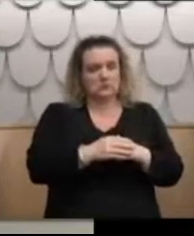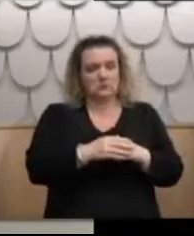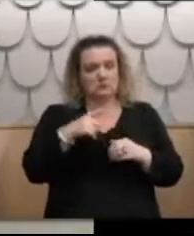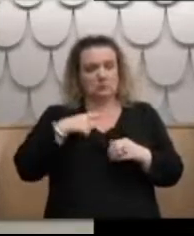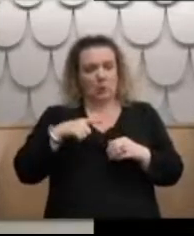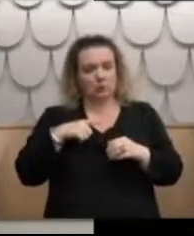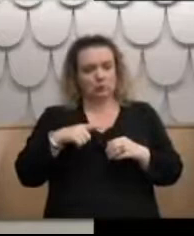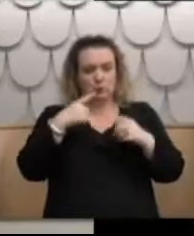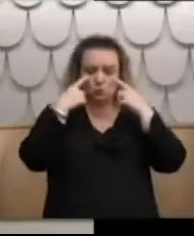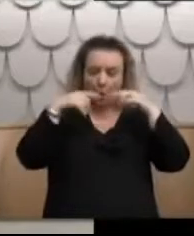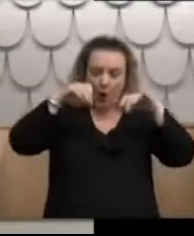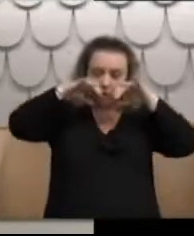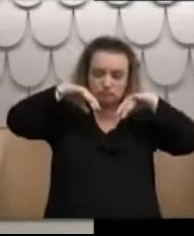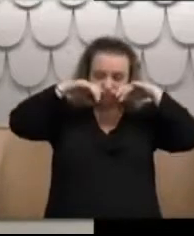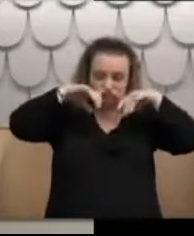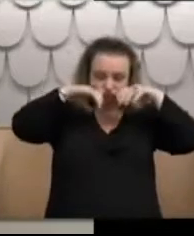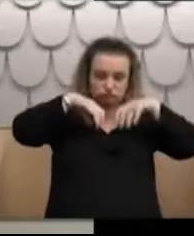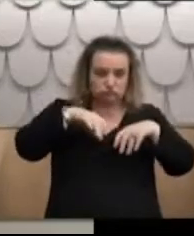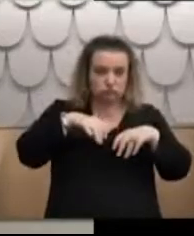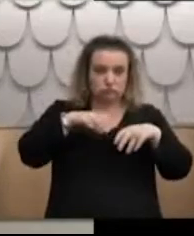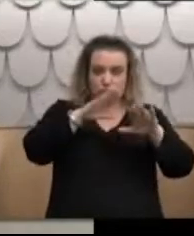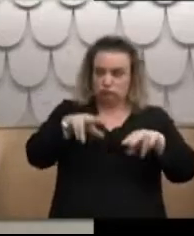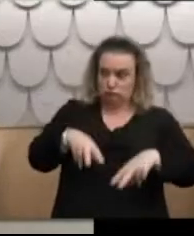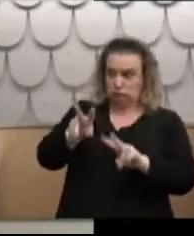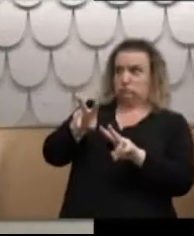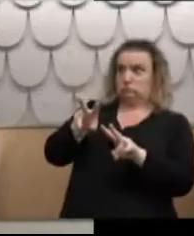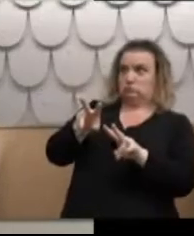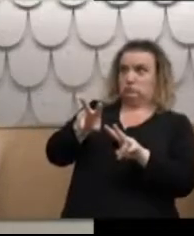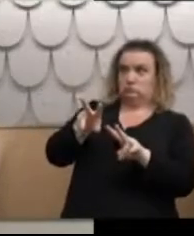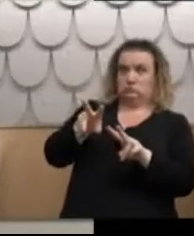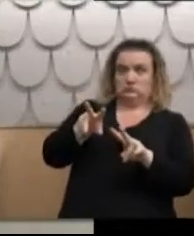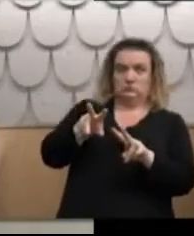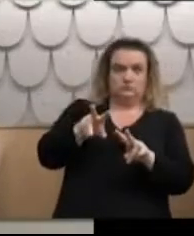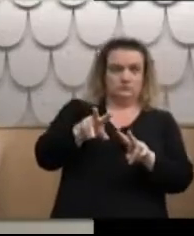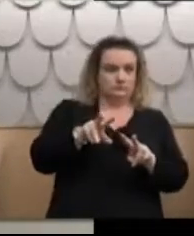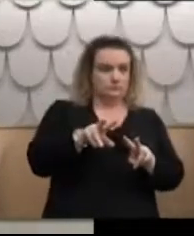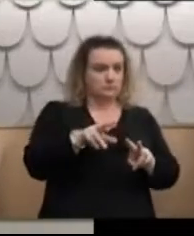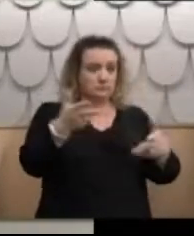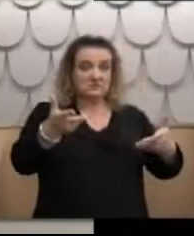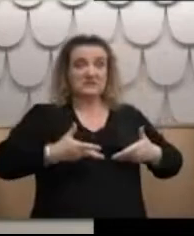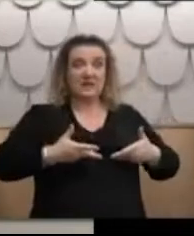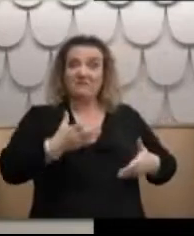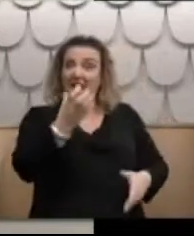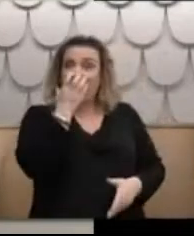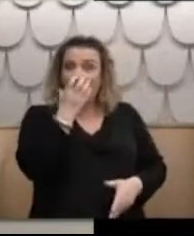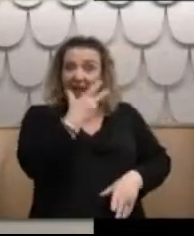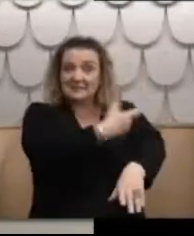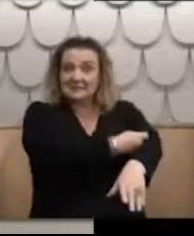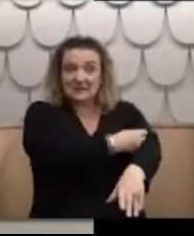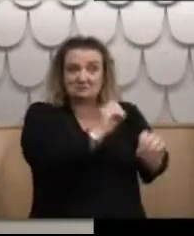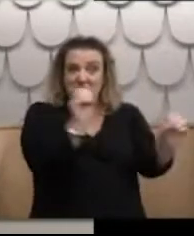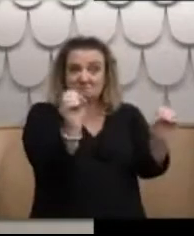children who were just staring at me. I was not given any anaesthetic and I was shocked.